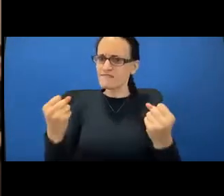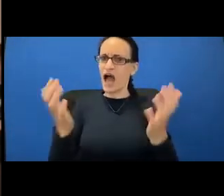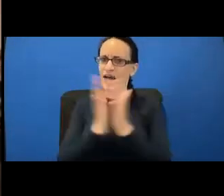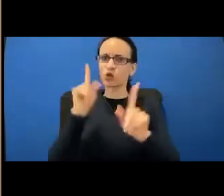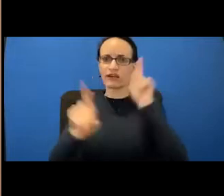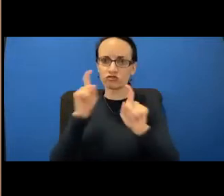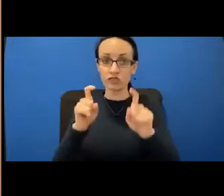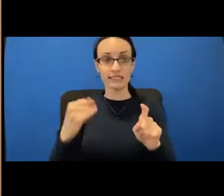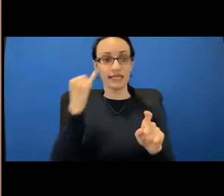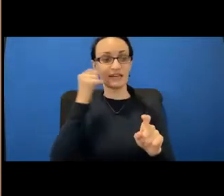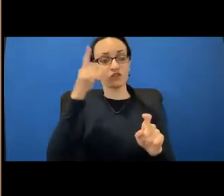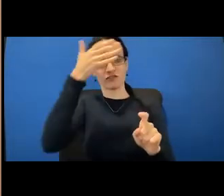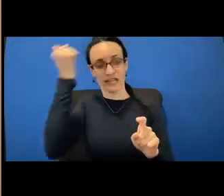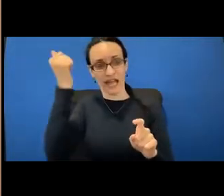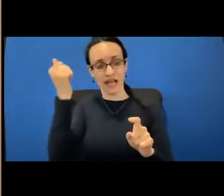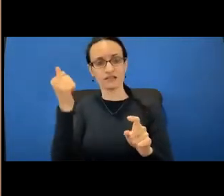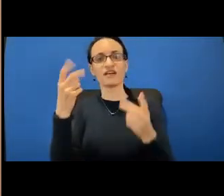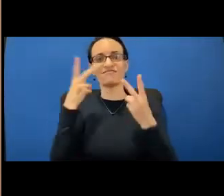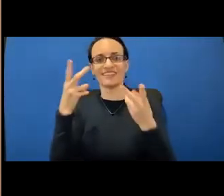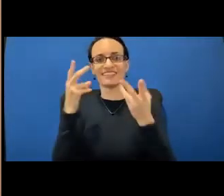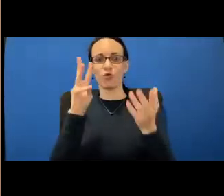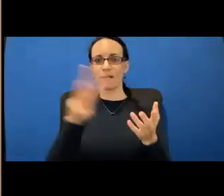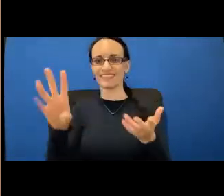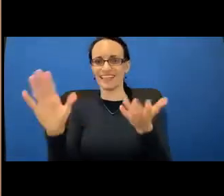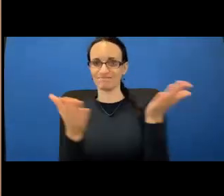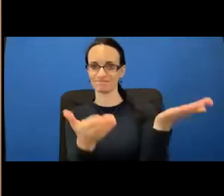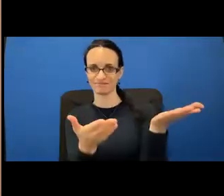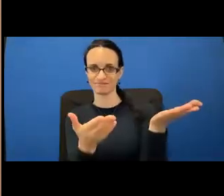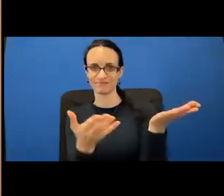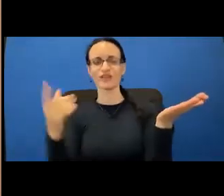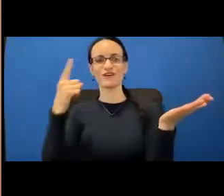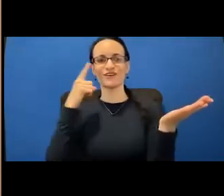forget, visit BreastHealthQuestions.org for a free downloadable list.